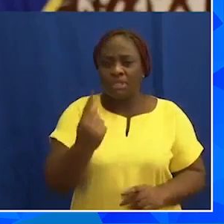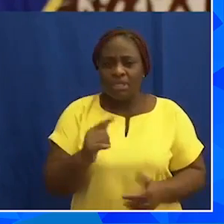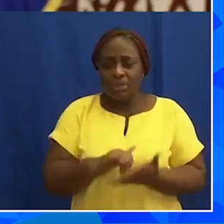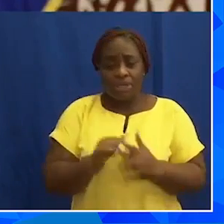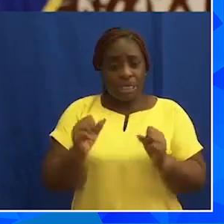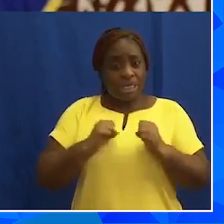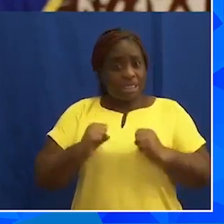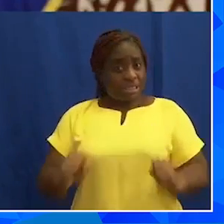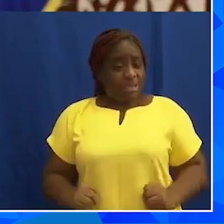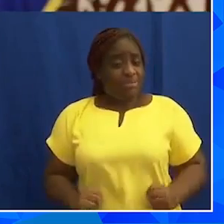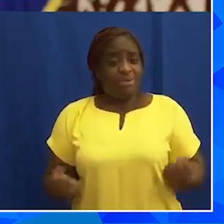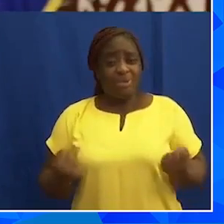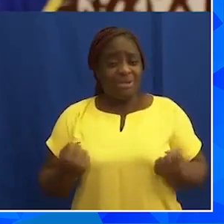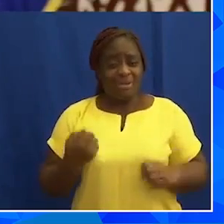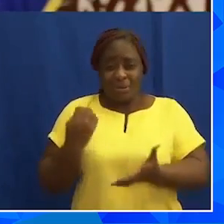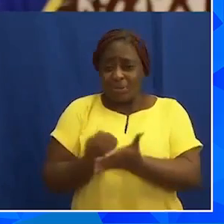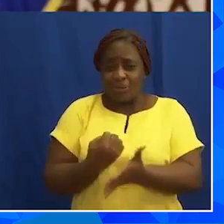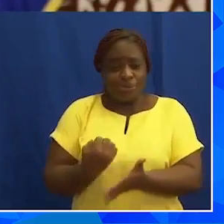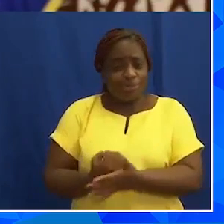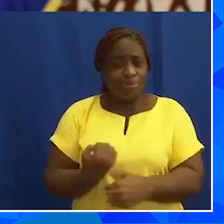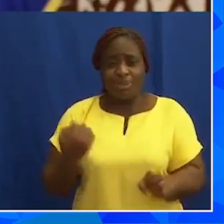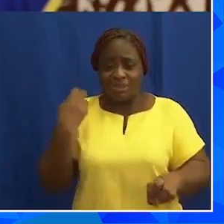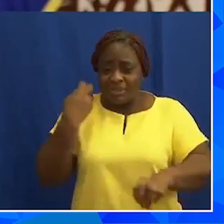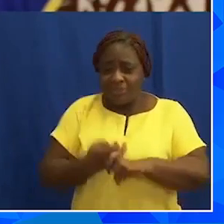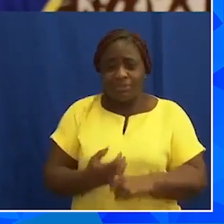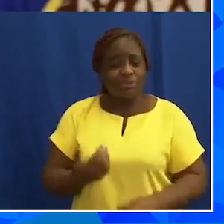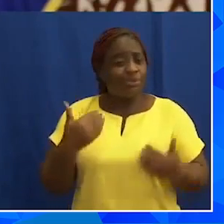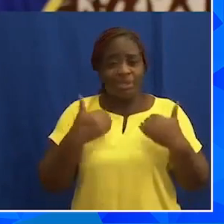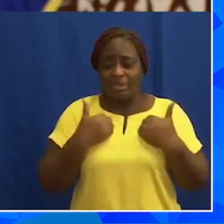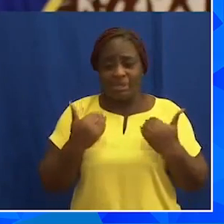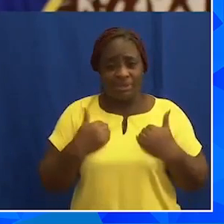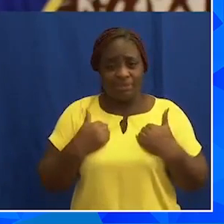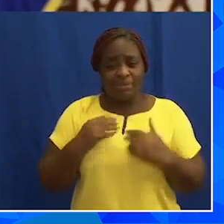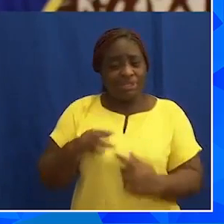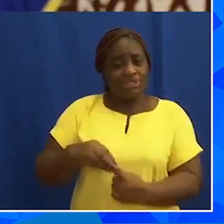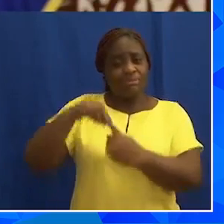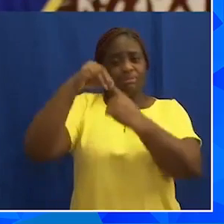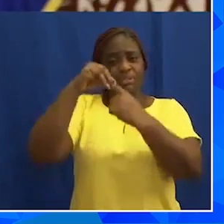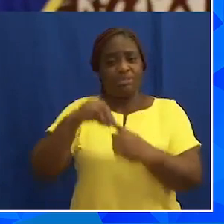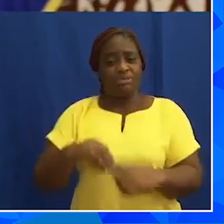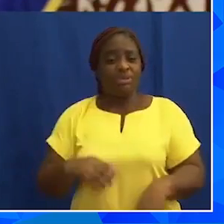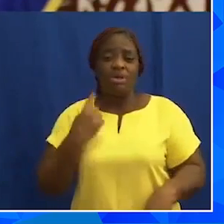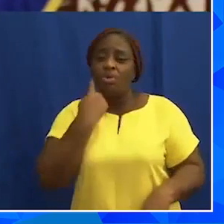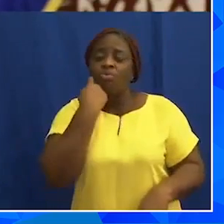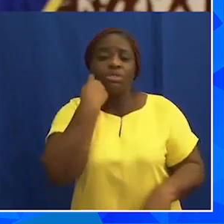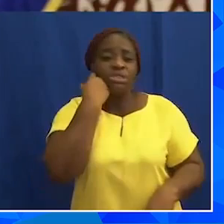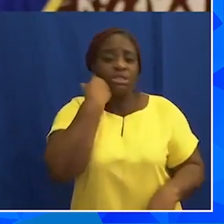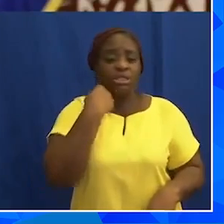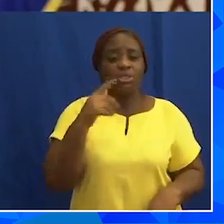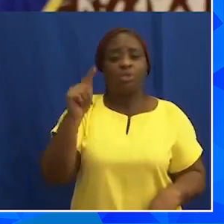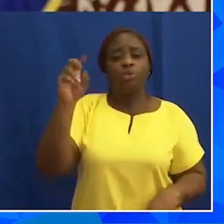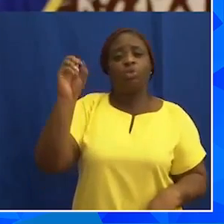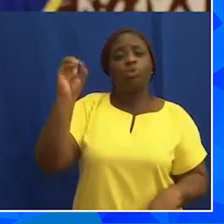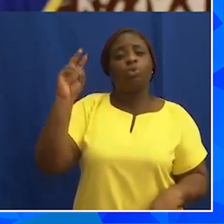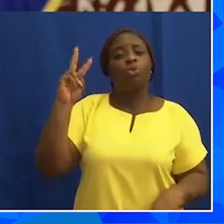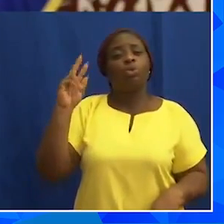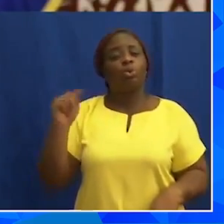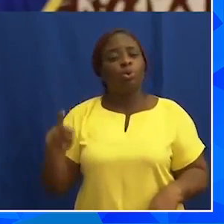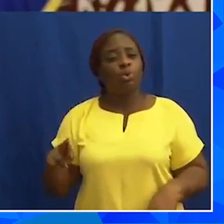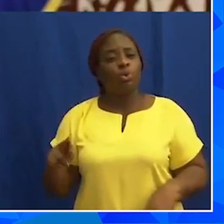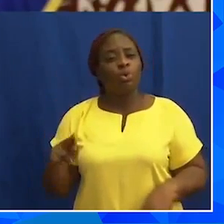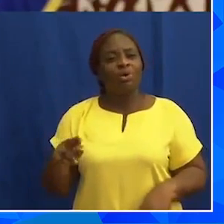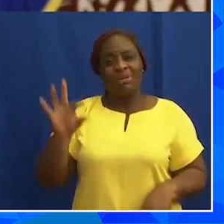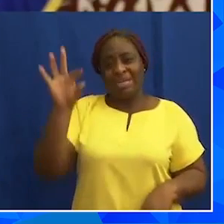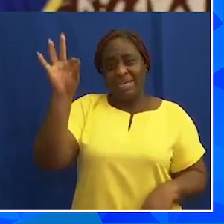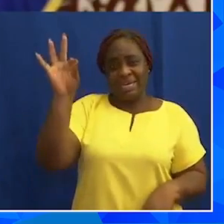the subject of the economic difficulties we face, especially during my recent tours so far of